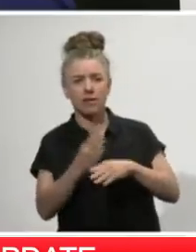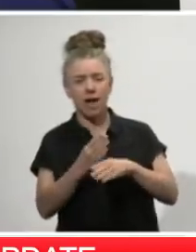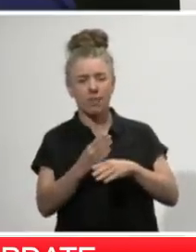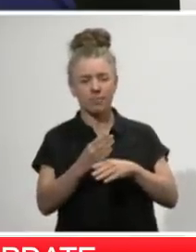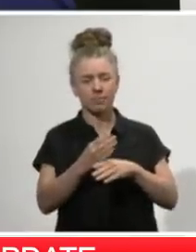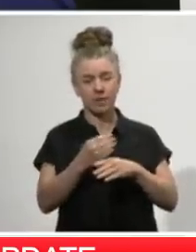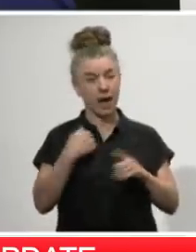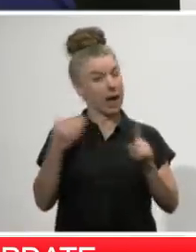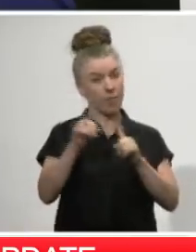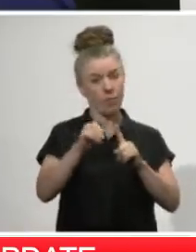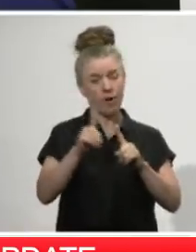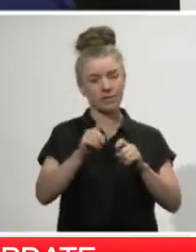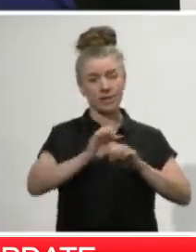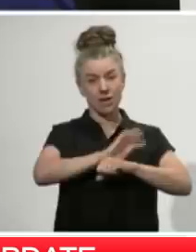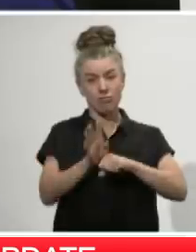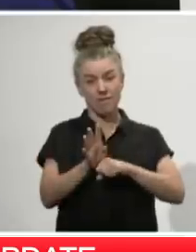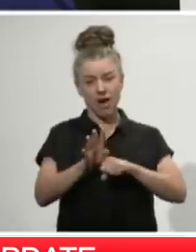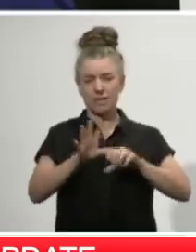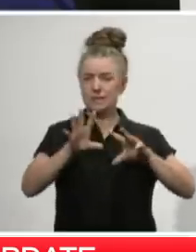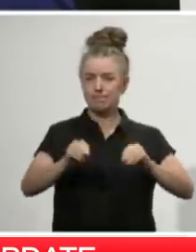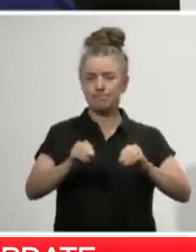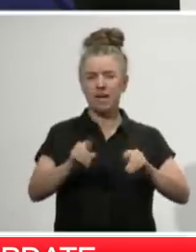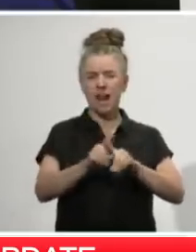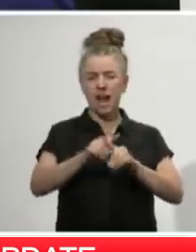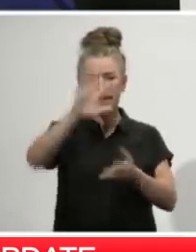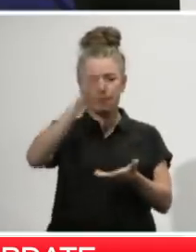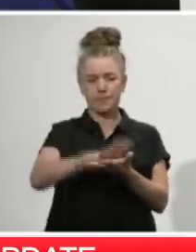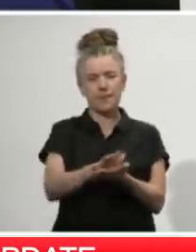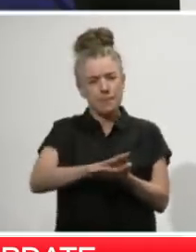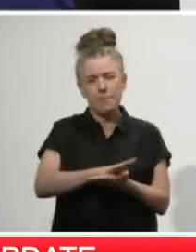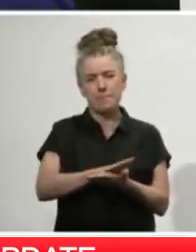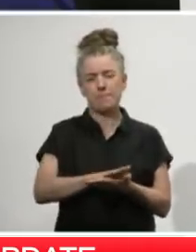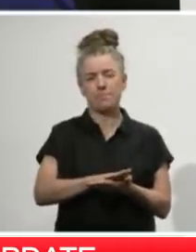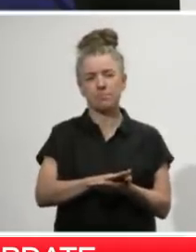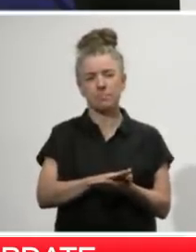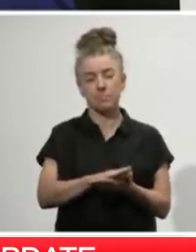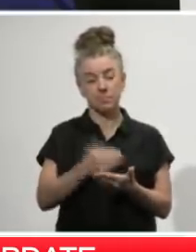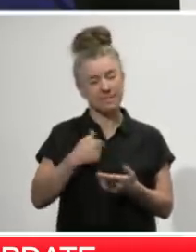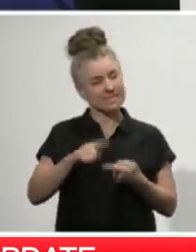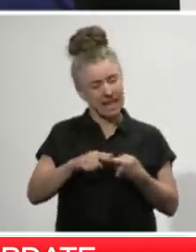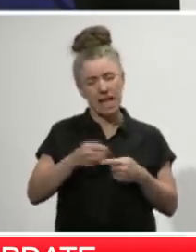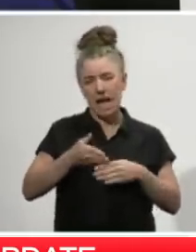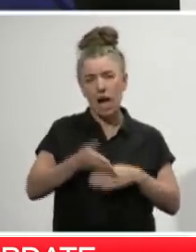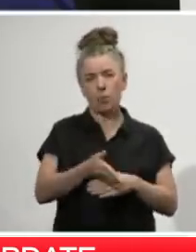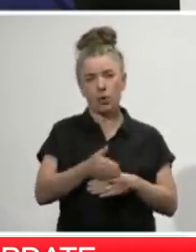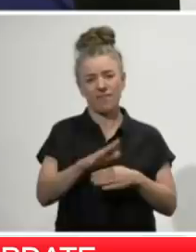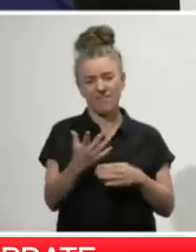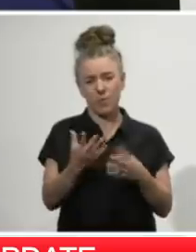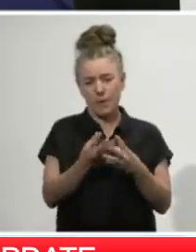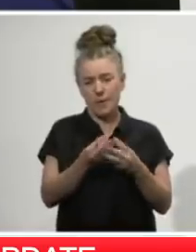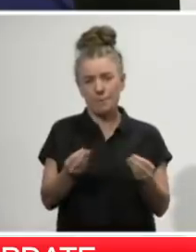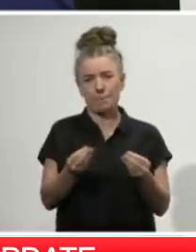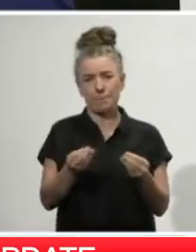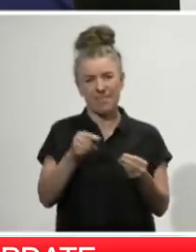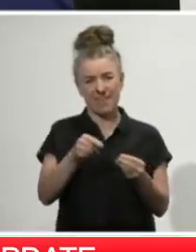virus. And our actions for the remainder of the period in Level 4 will be about doubling down to ensure the gains made in the first